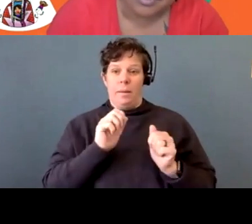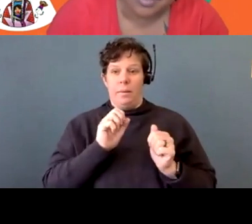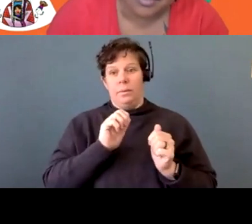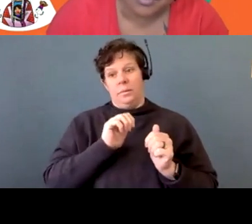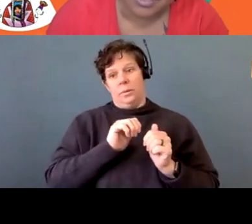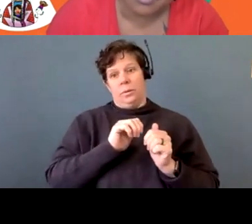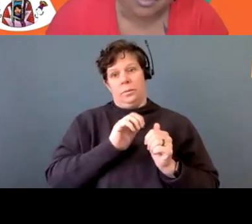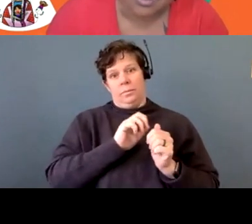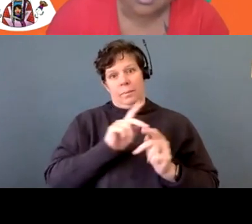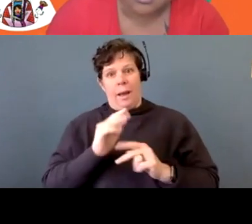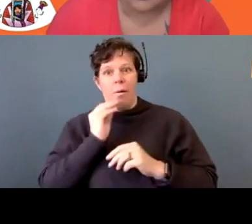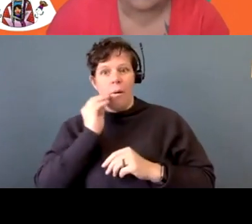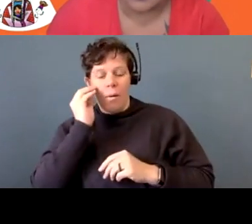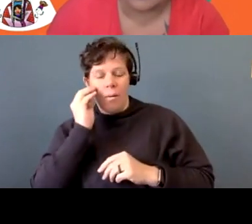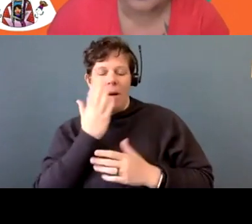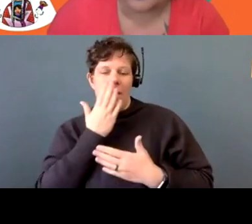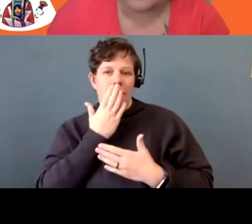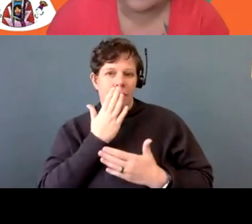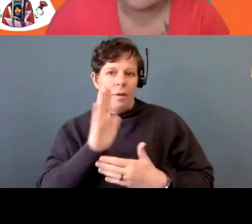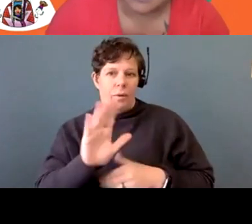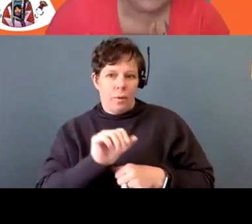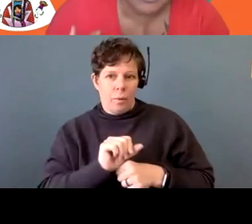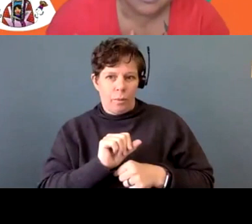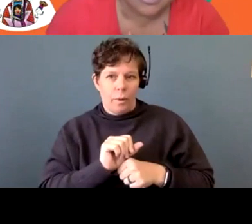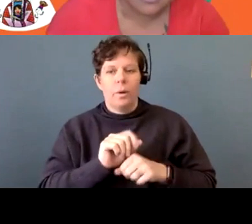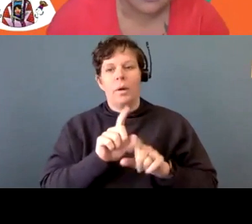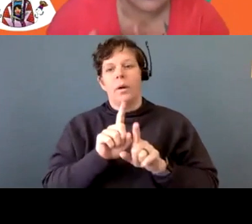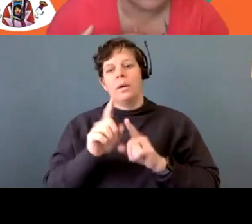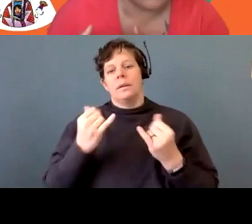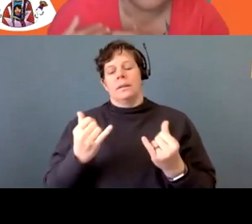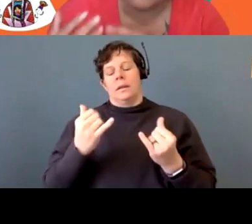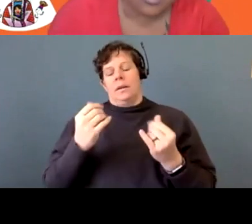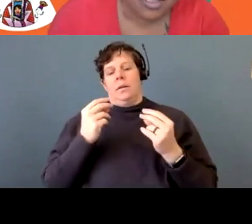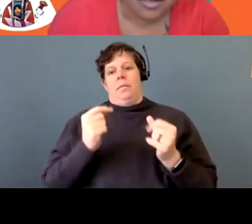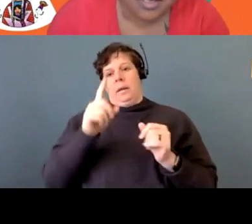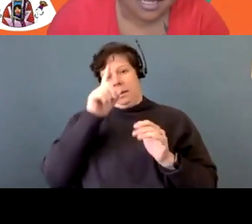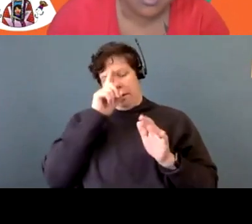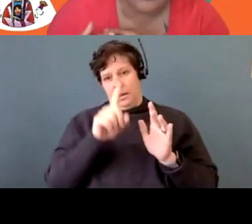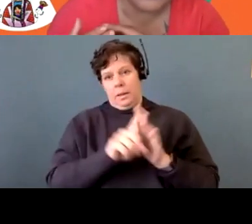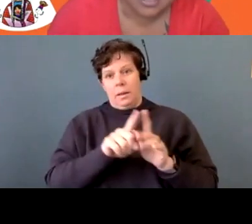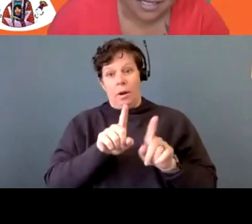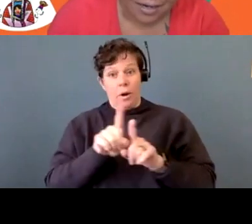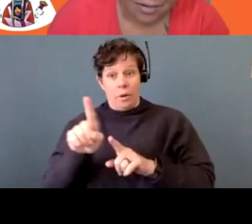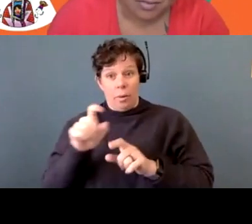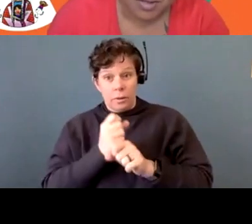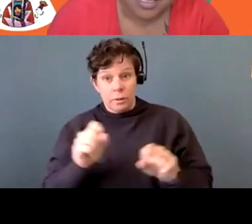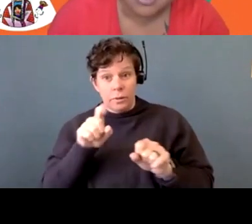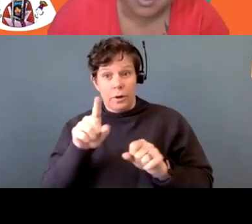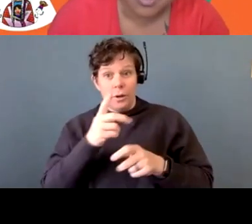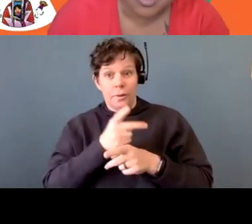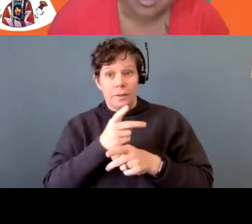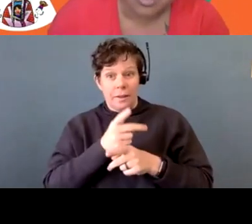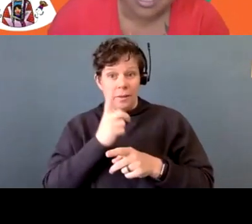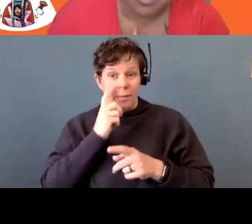gratitude that you're doing that work. Um, I also now immediately think like, are, are you also safe? Are you taken care of? Because